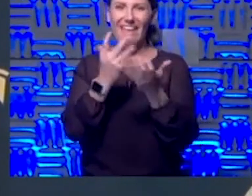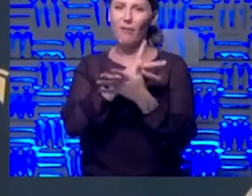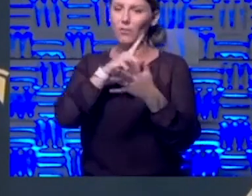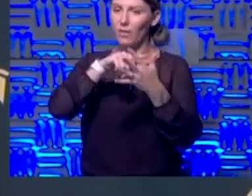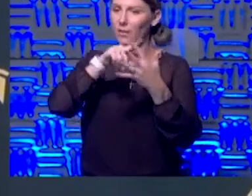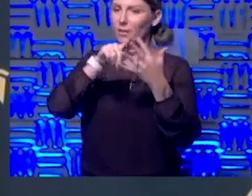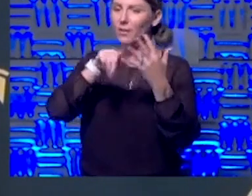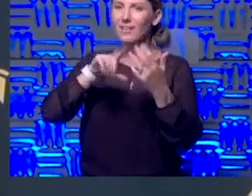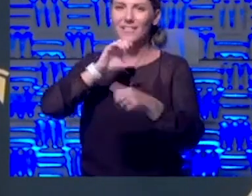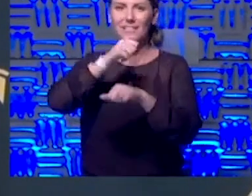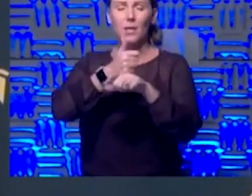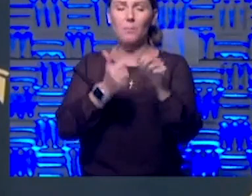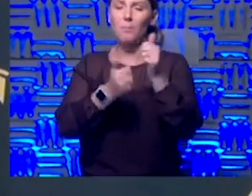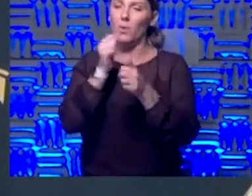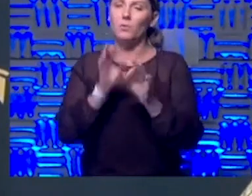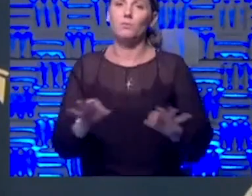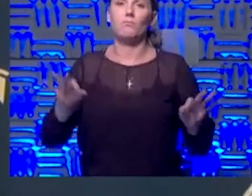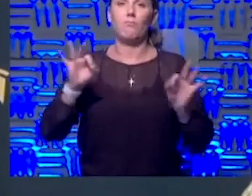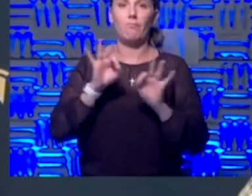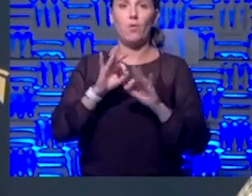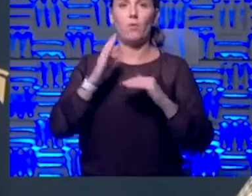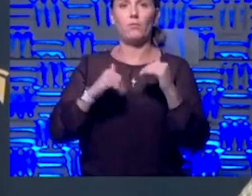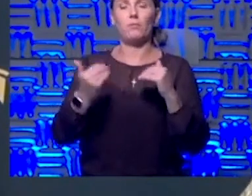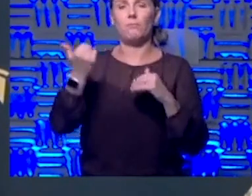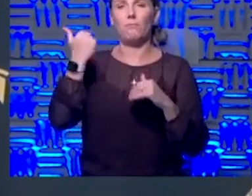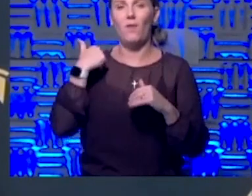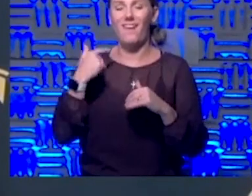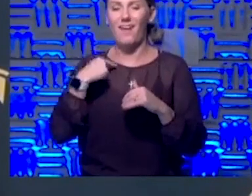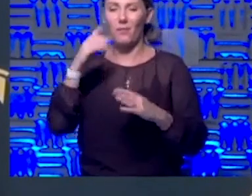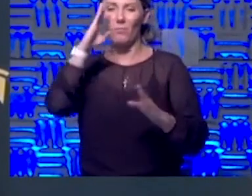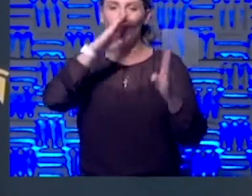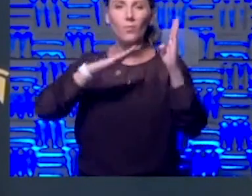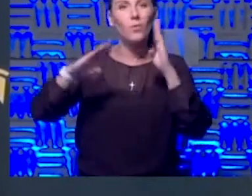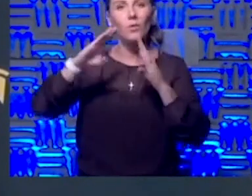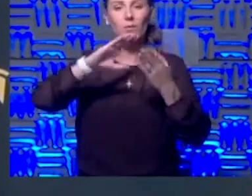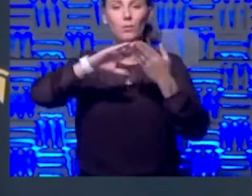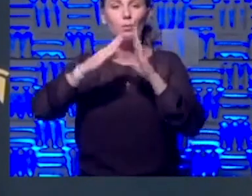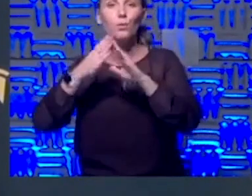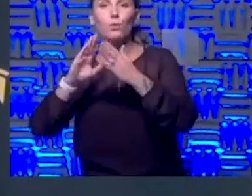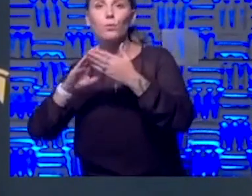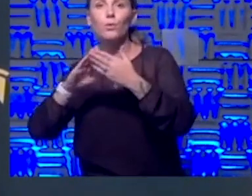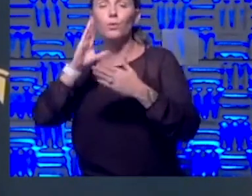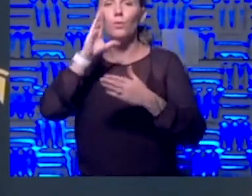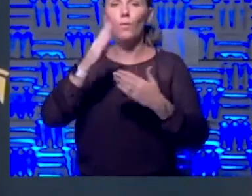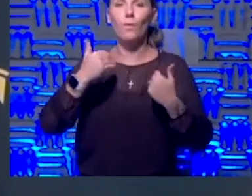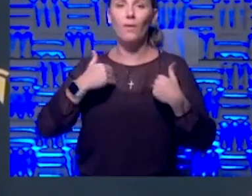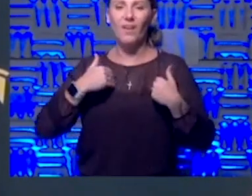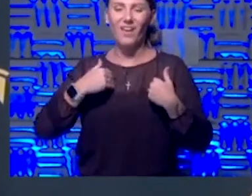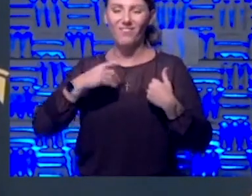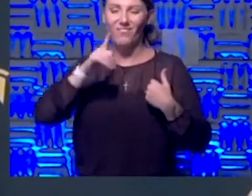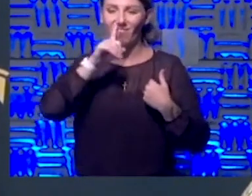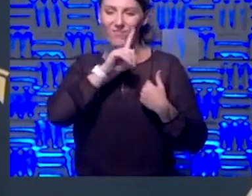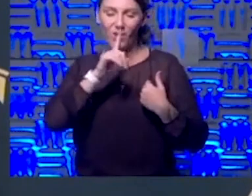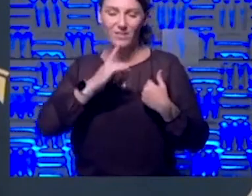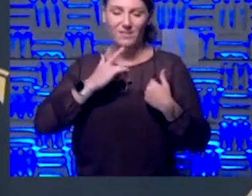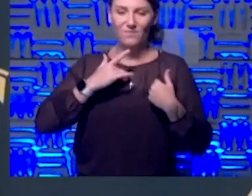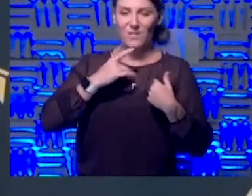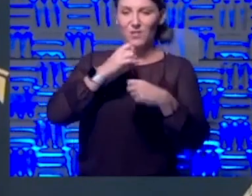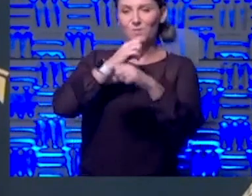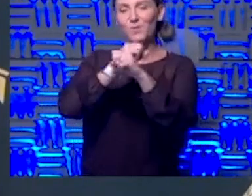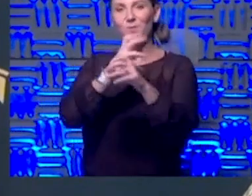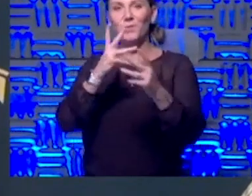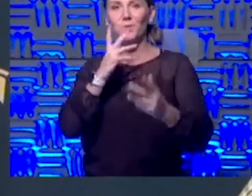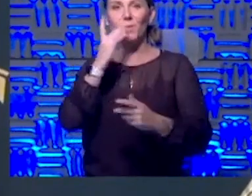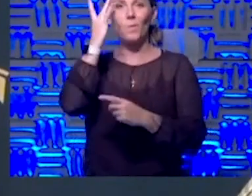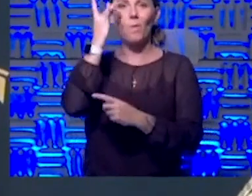important now than they have ever been. I think I'm worried that the community is going to get a false sense of security because we don't